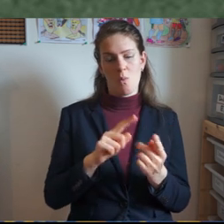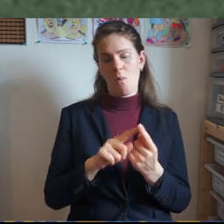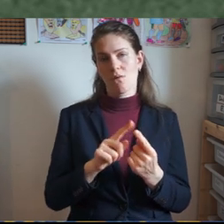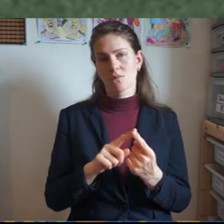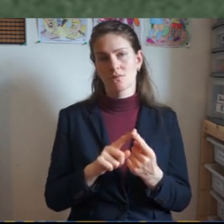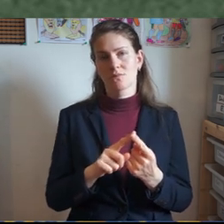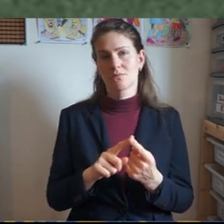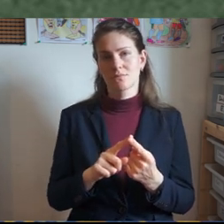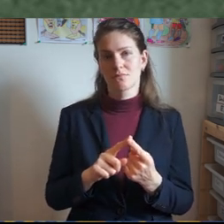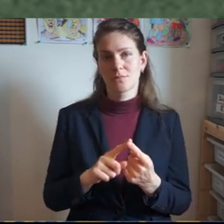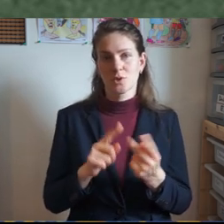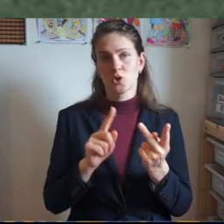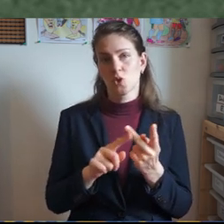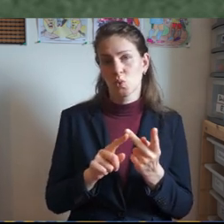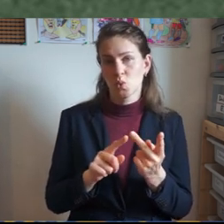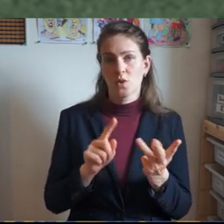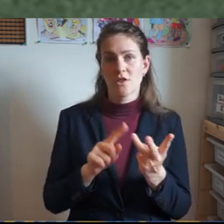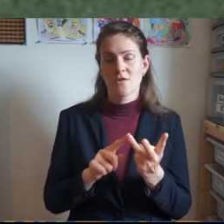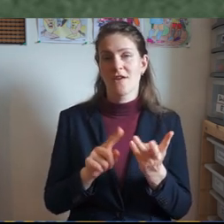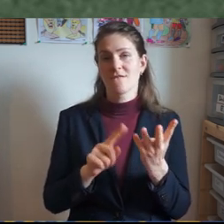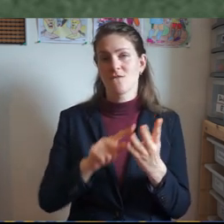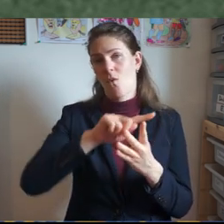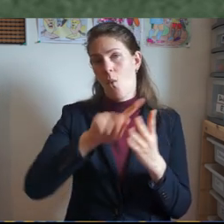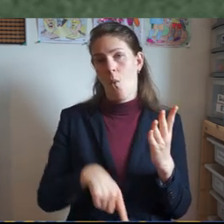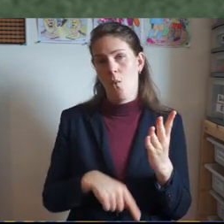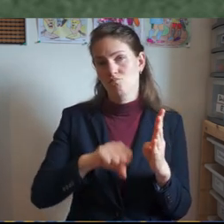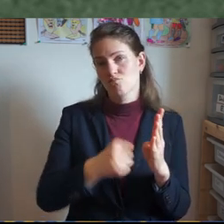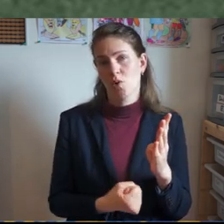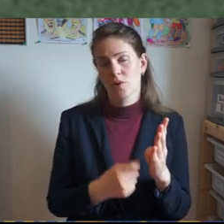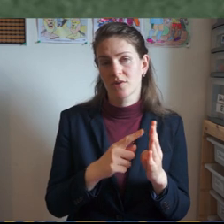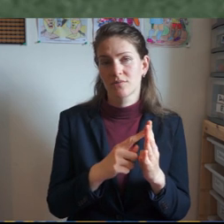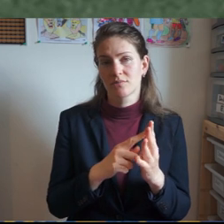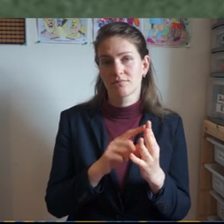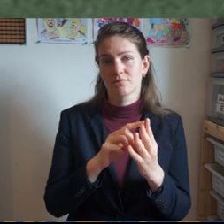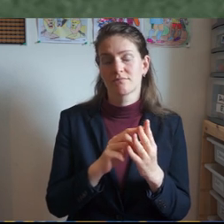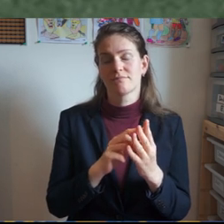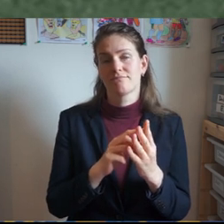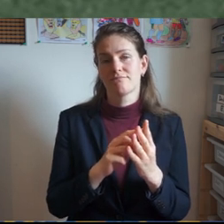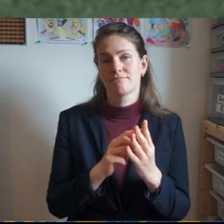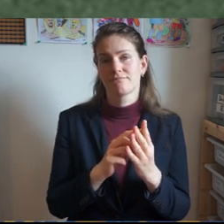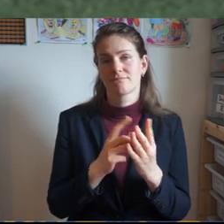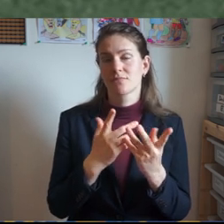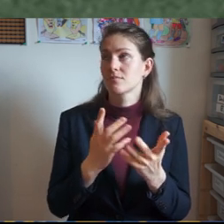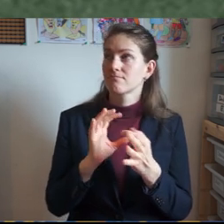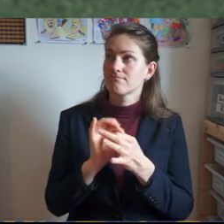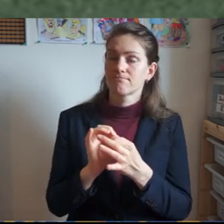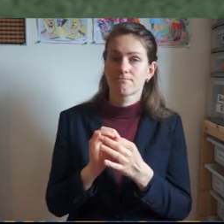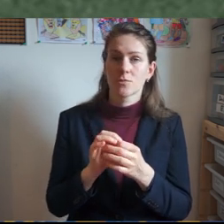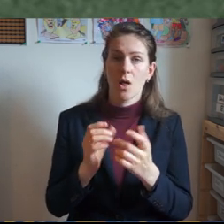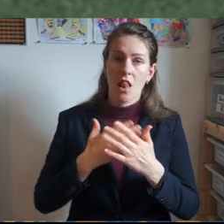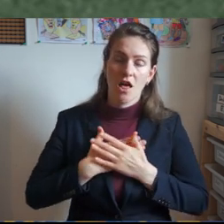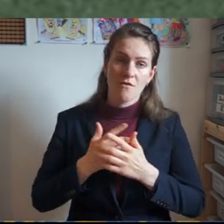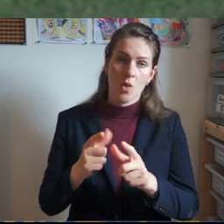and four which have to do with loving the Lord God with all your heart